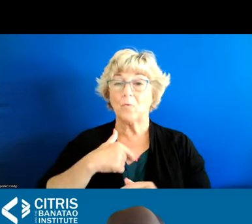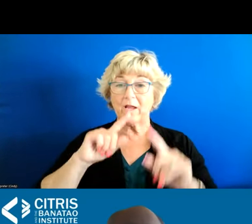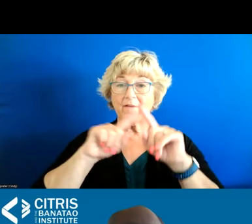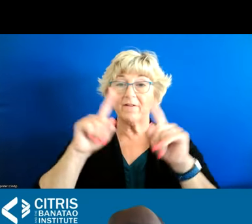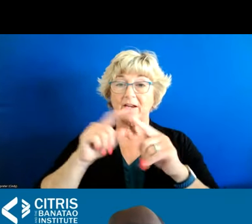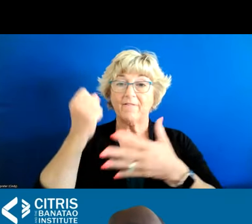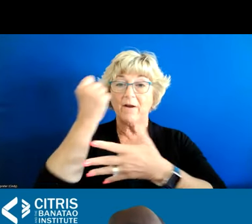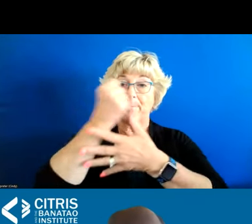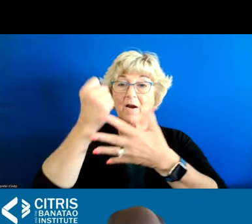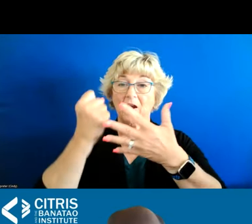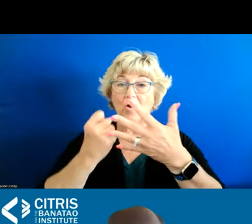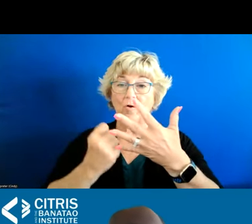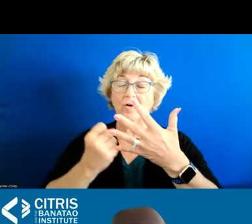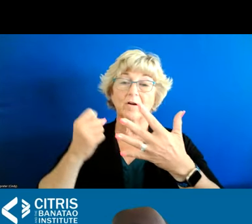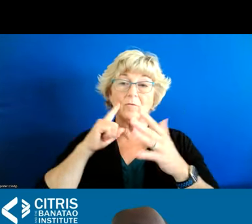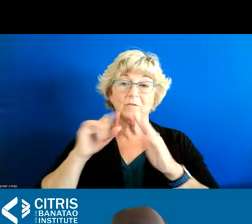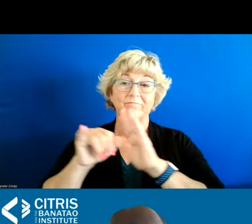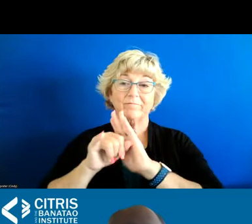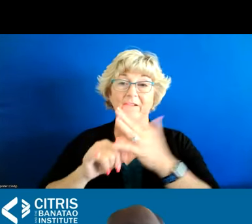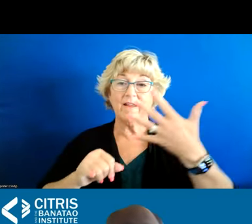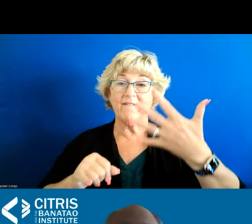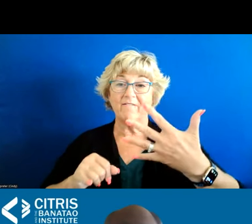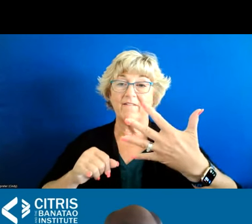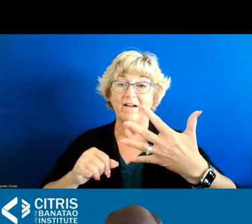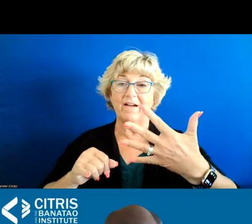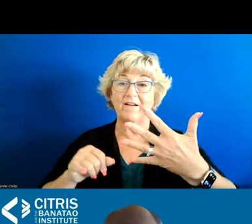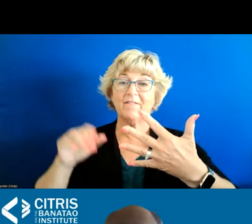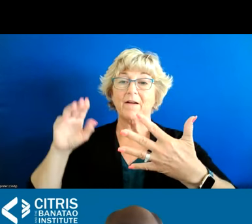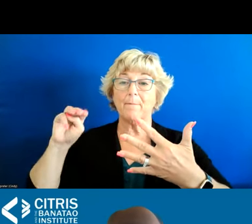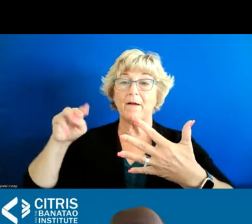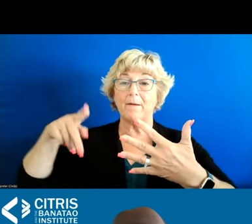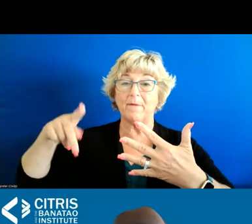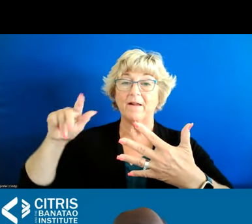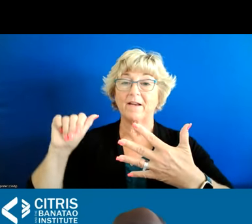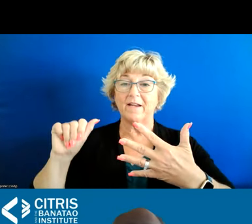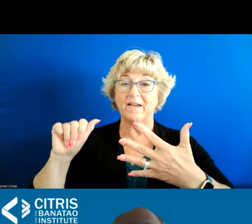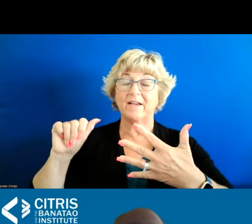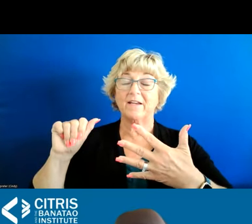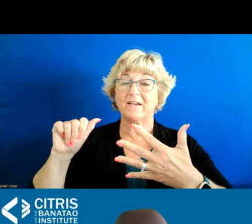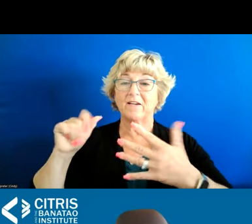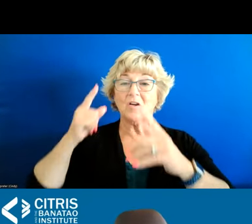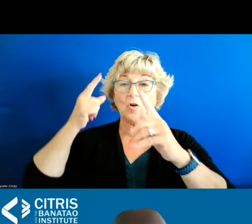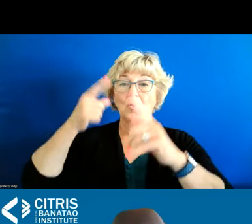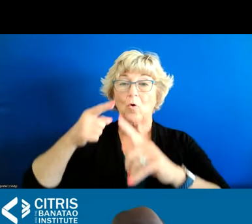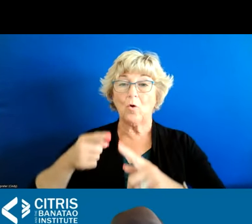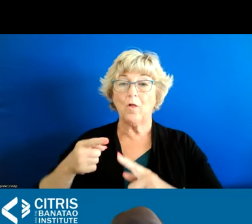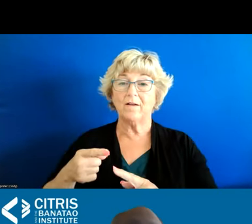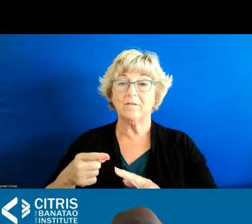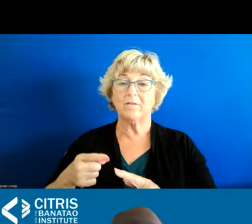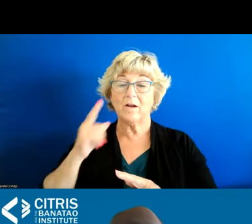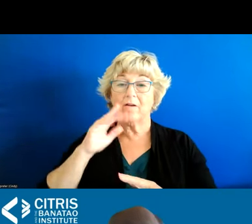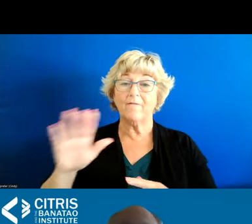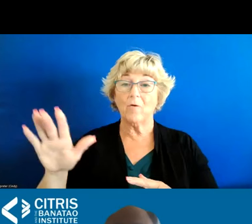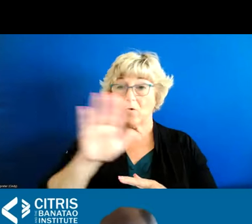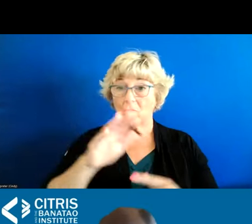areas that have were identified in the five master plan and aging goal areas we selected again for your consideration